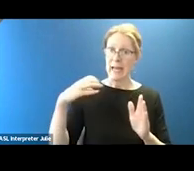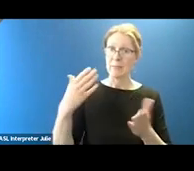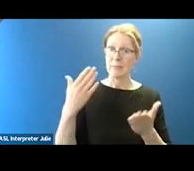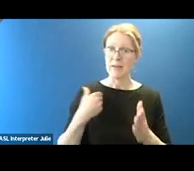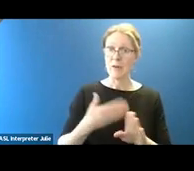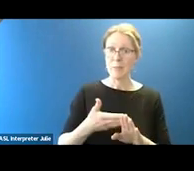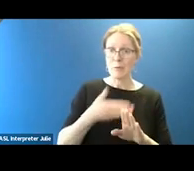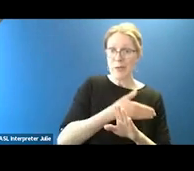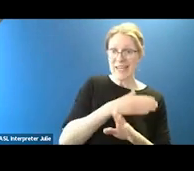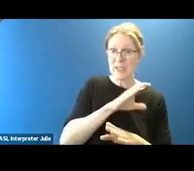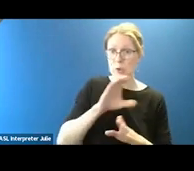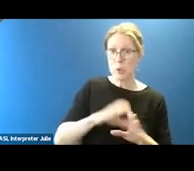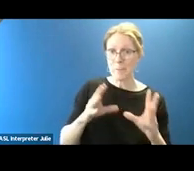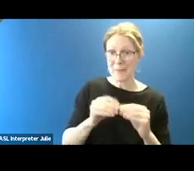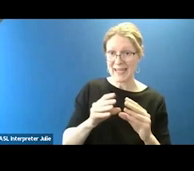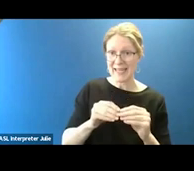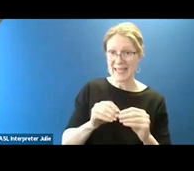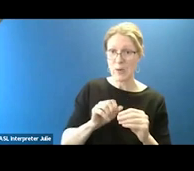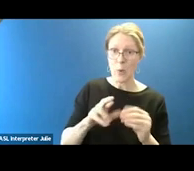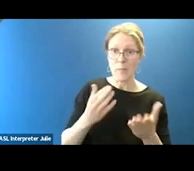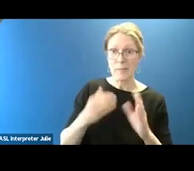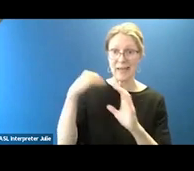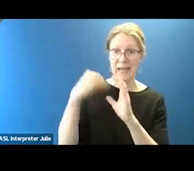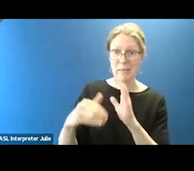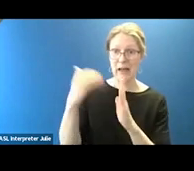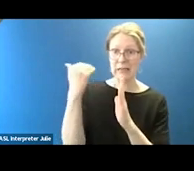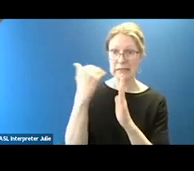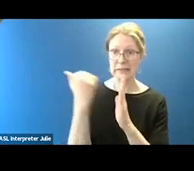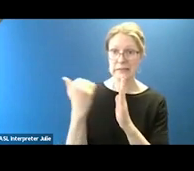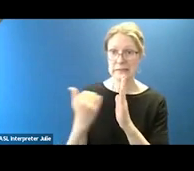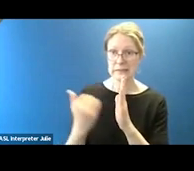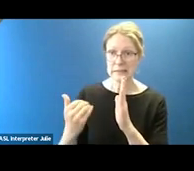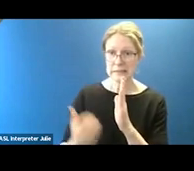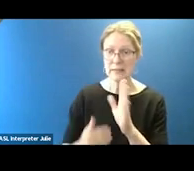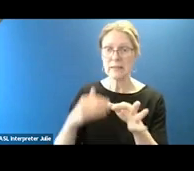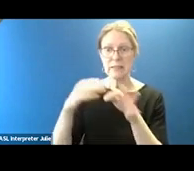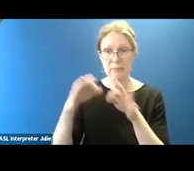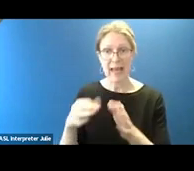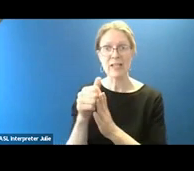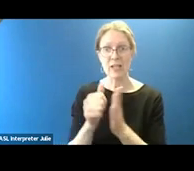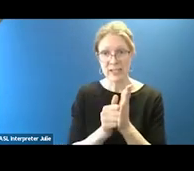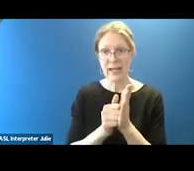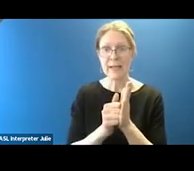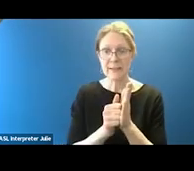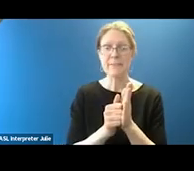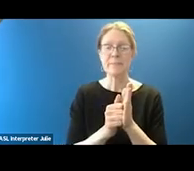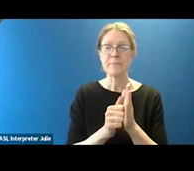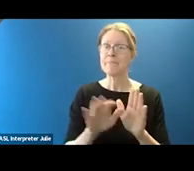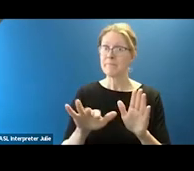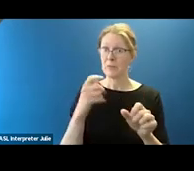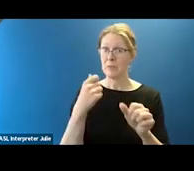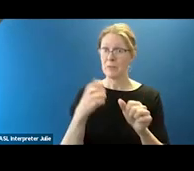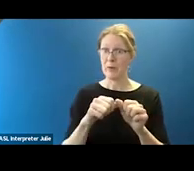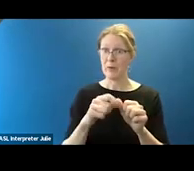meetings with you or send some detailed emails setting up the agenda for your meetings with the legislators. And remember my first